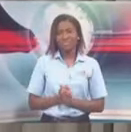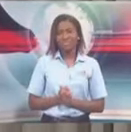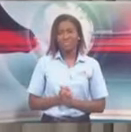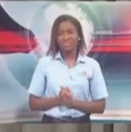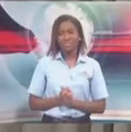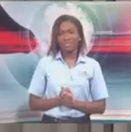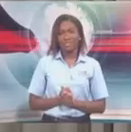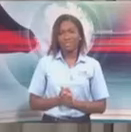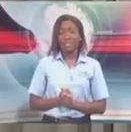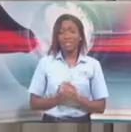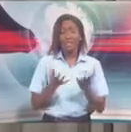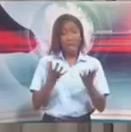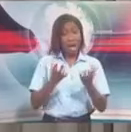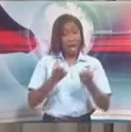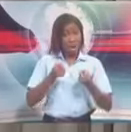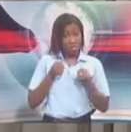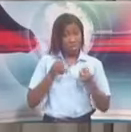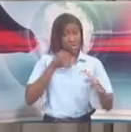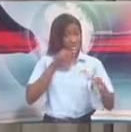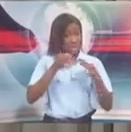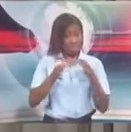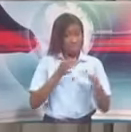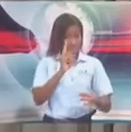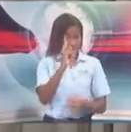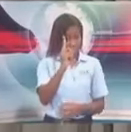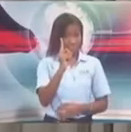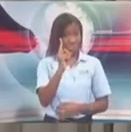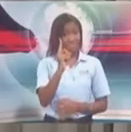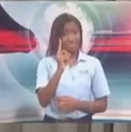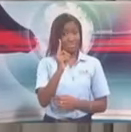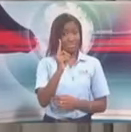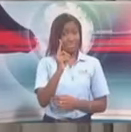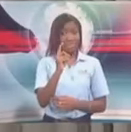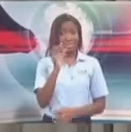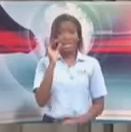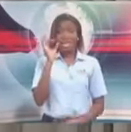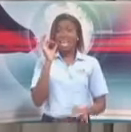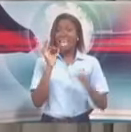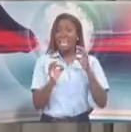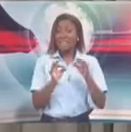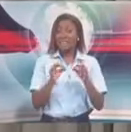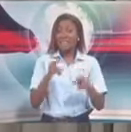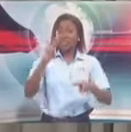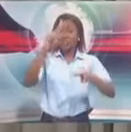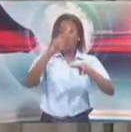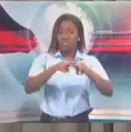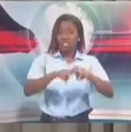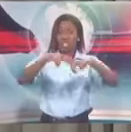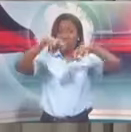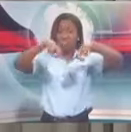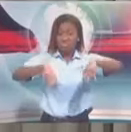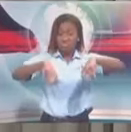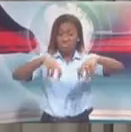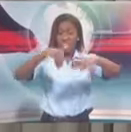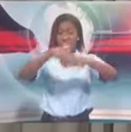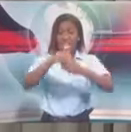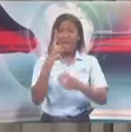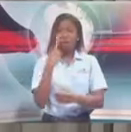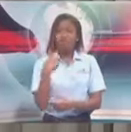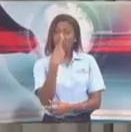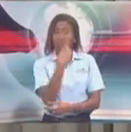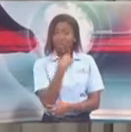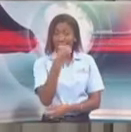though, we have made it an offence for any in-restaurant dining. And by restaurant, it's not only the formal restaurants.